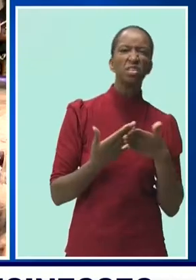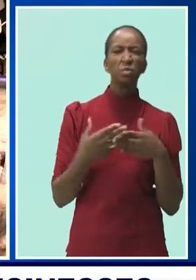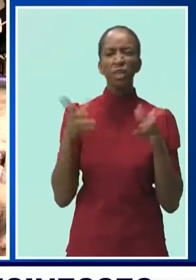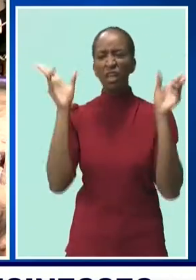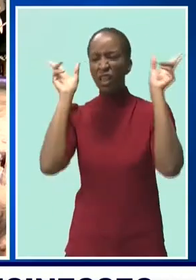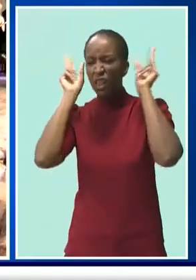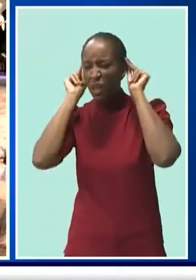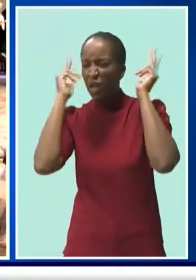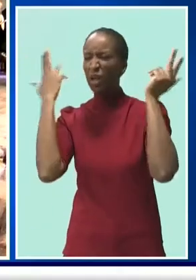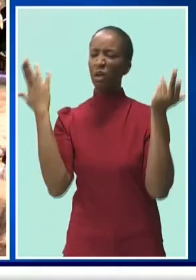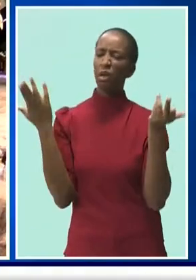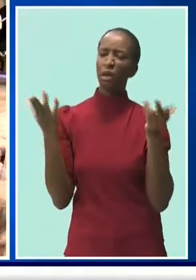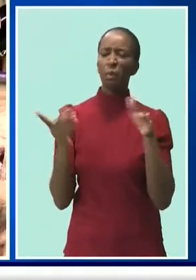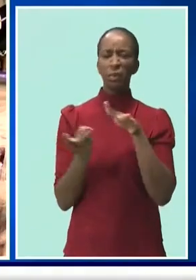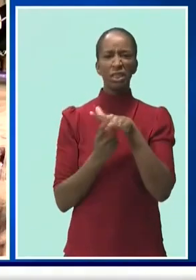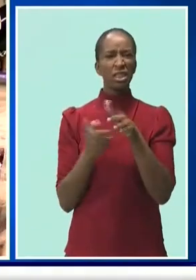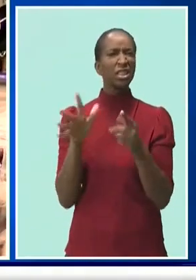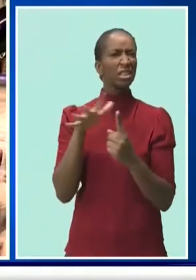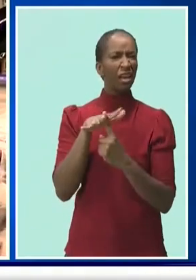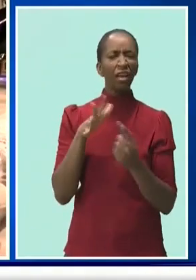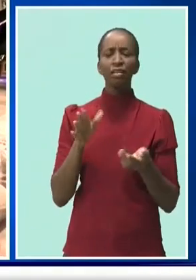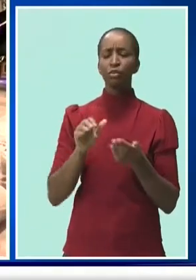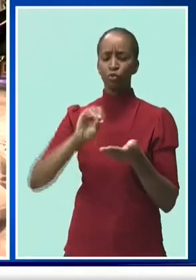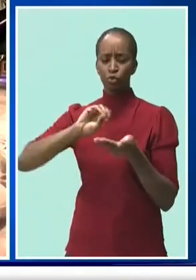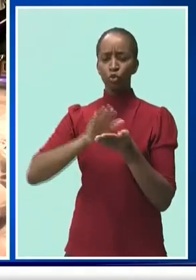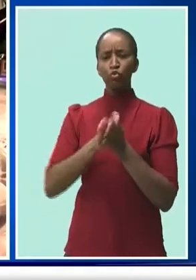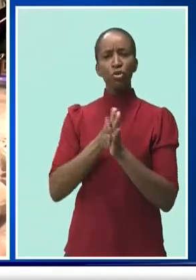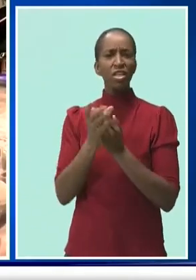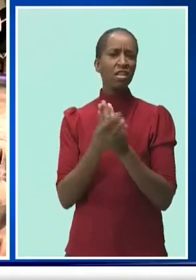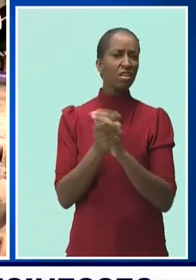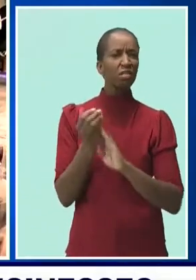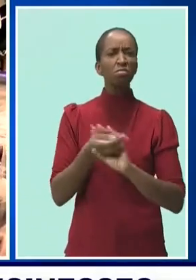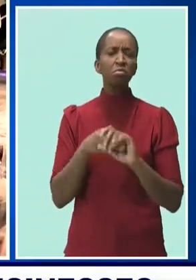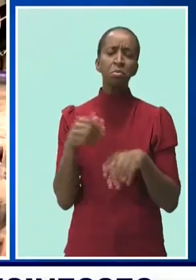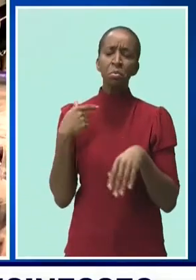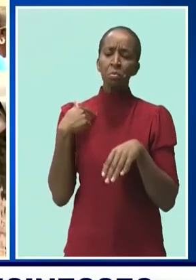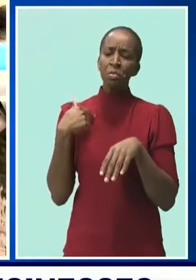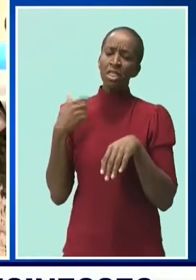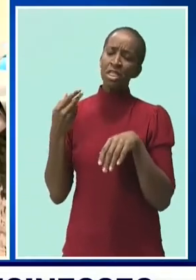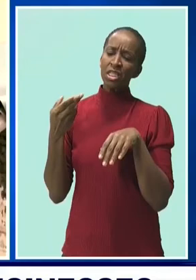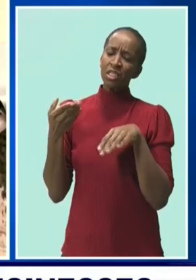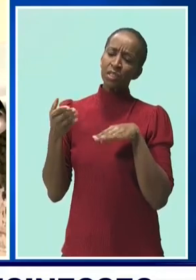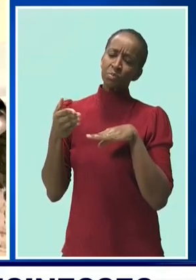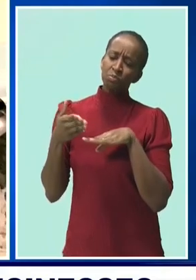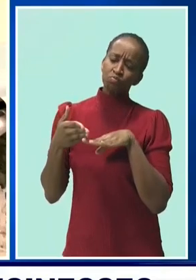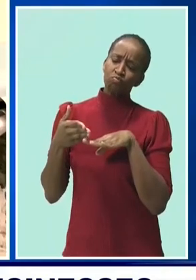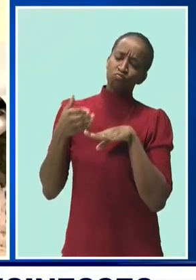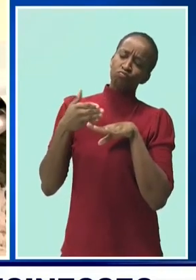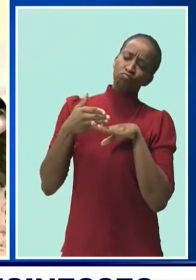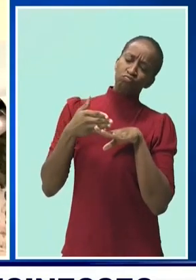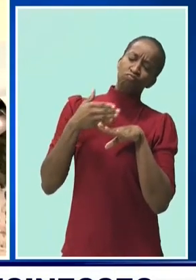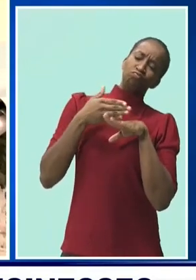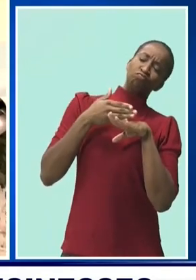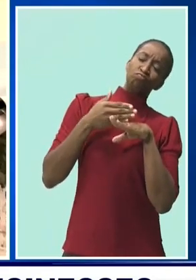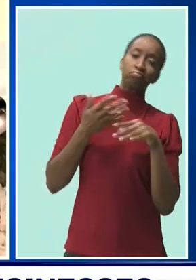the creams and things, so it kind of picked up for me, so I won't complain. This is my first week back out.